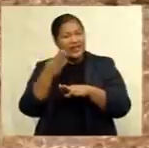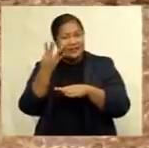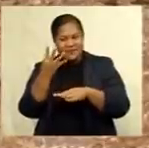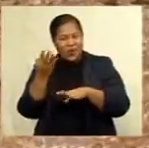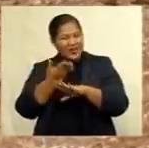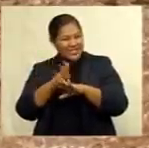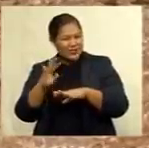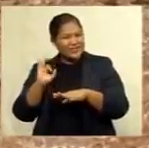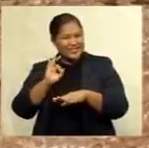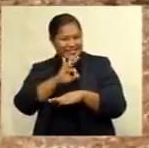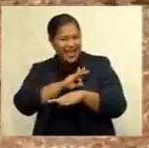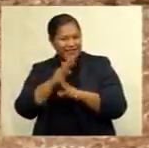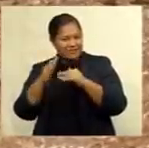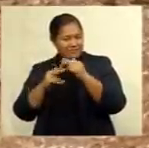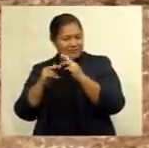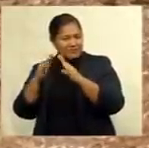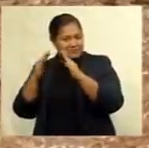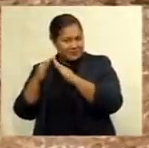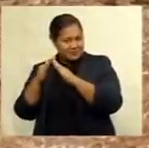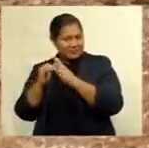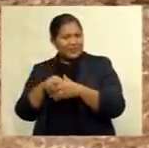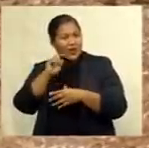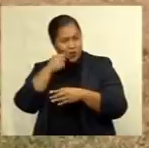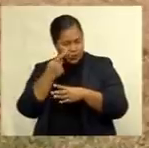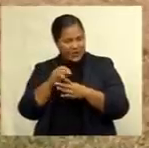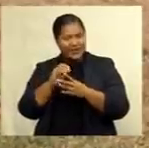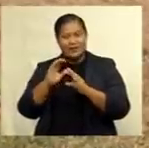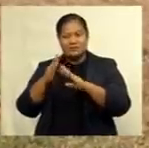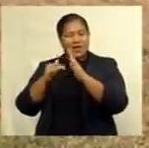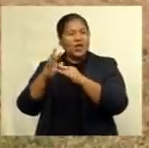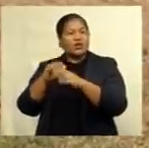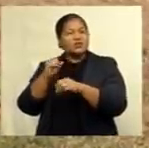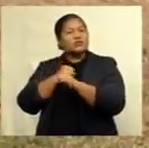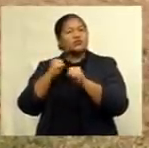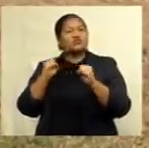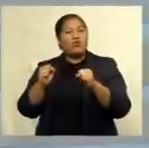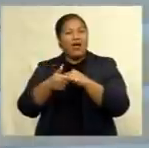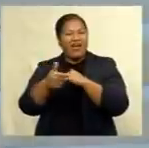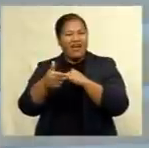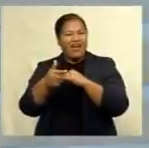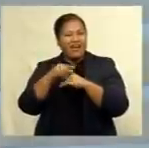staff quarters all built to withstand a Category 5 cyclone.